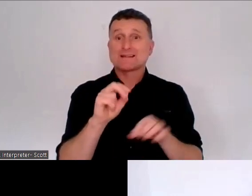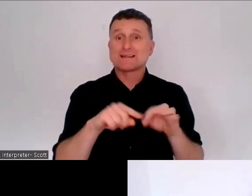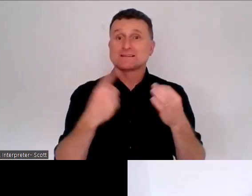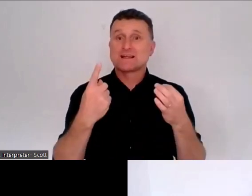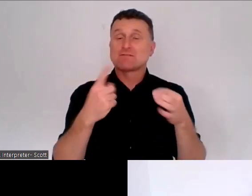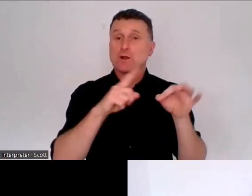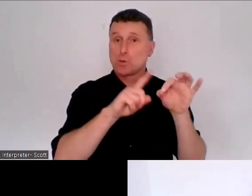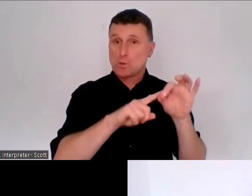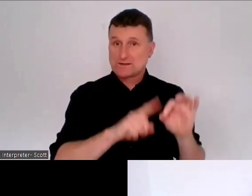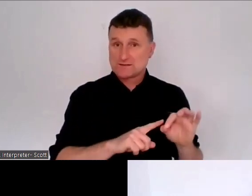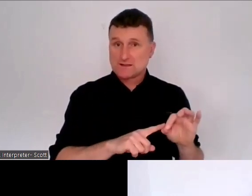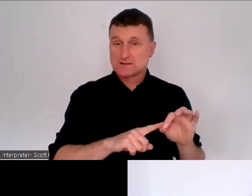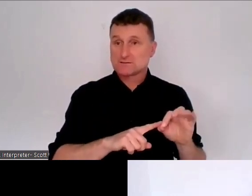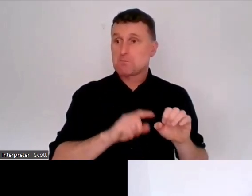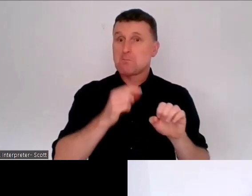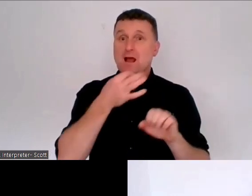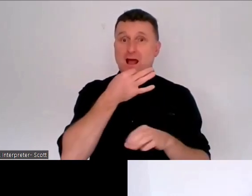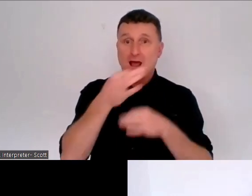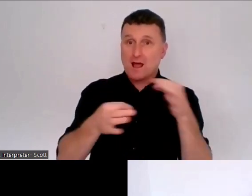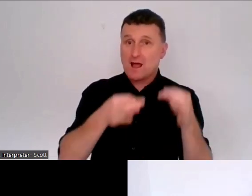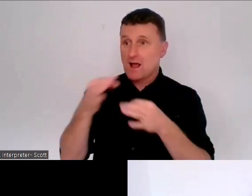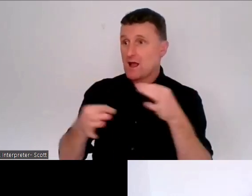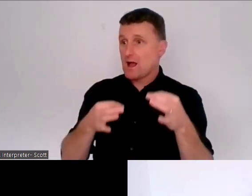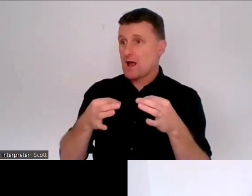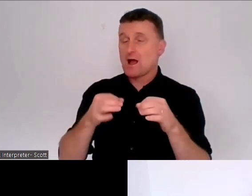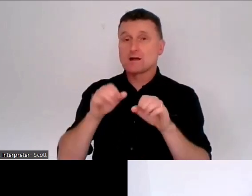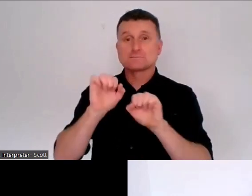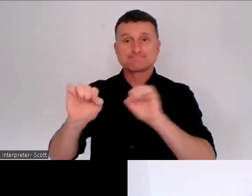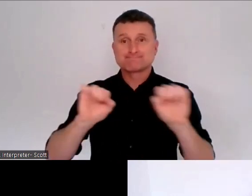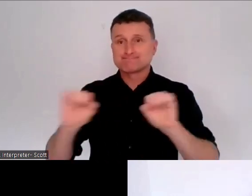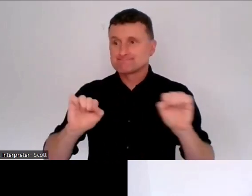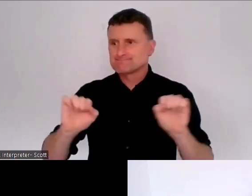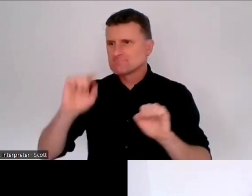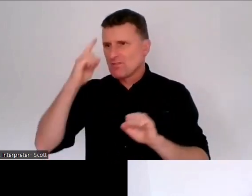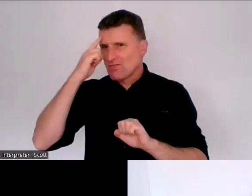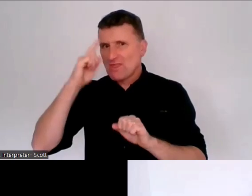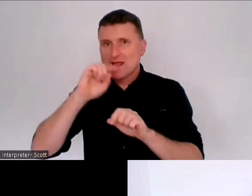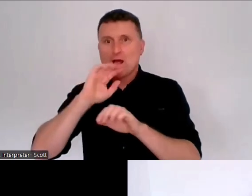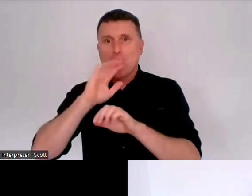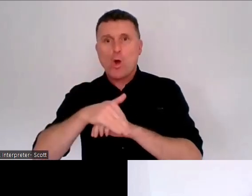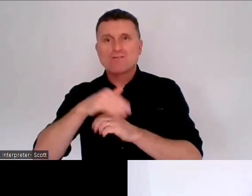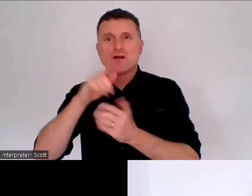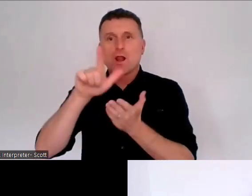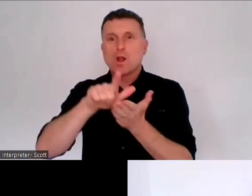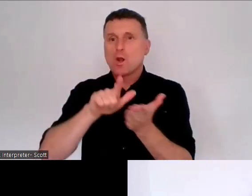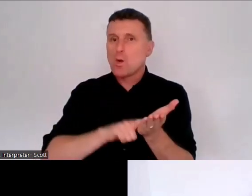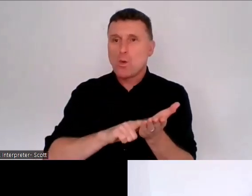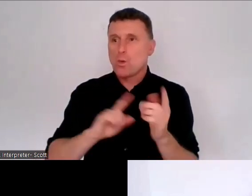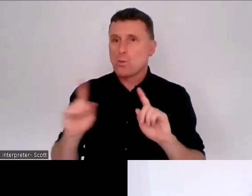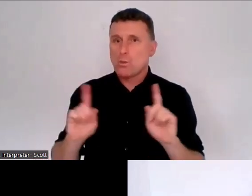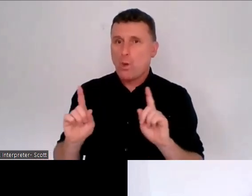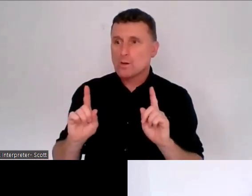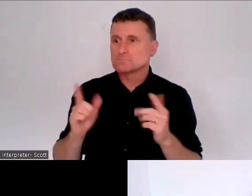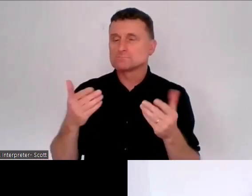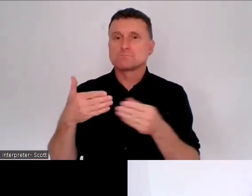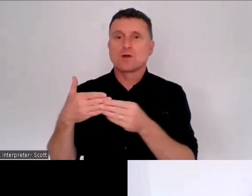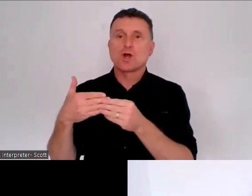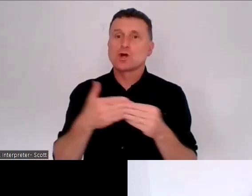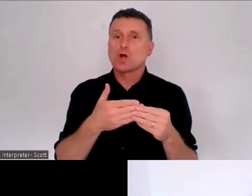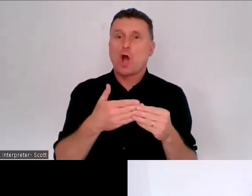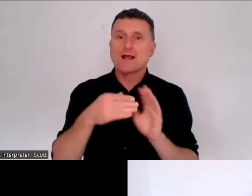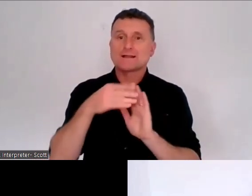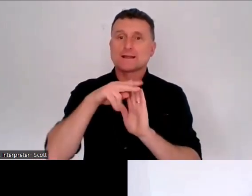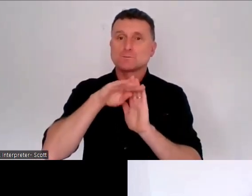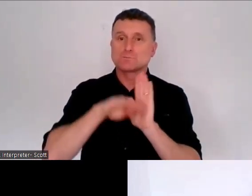and what they think about some of the big issues and the guiding principles that we should use in our review.